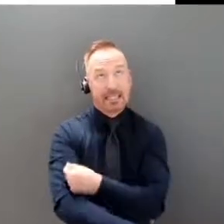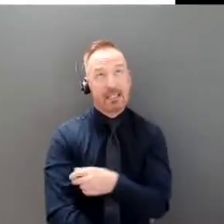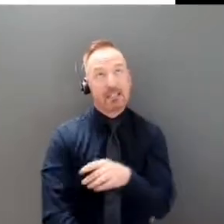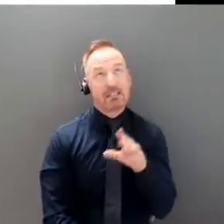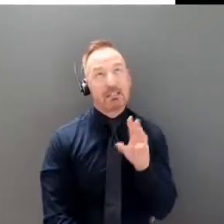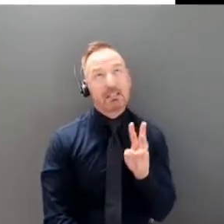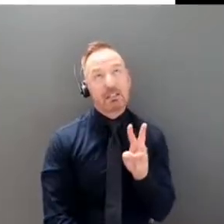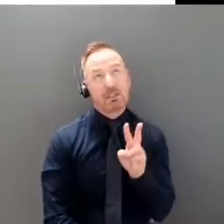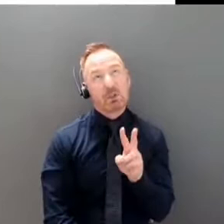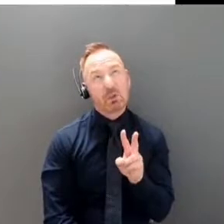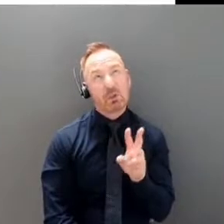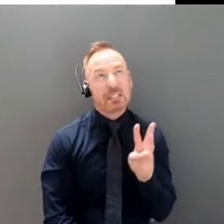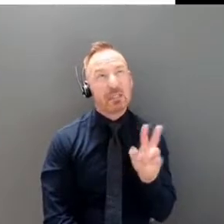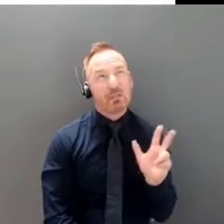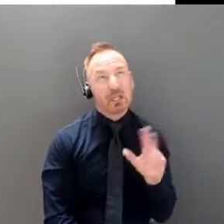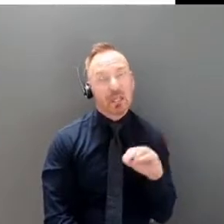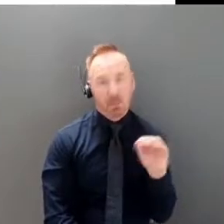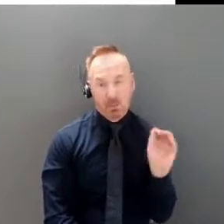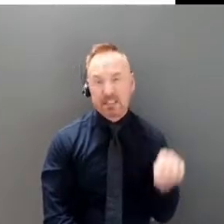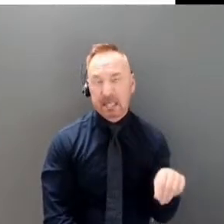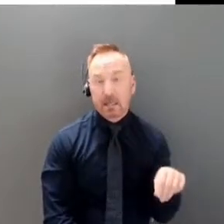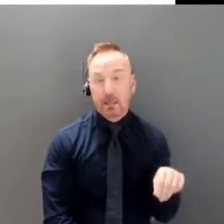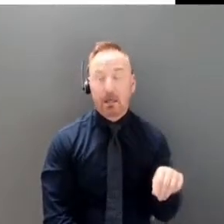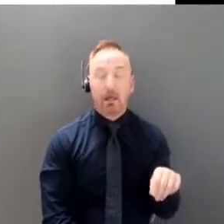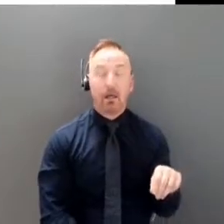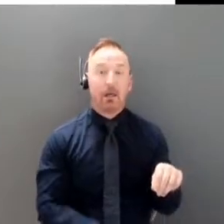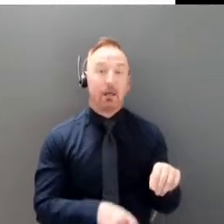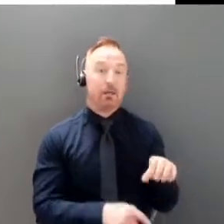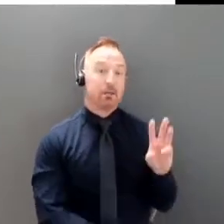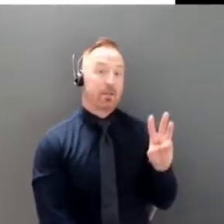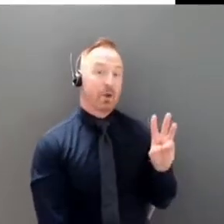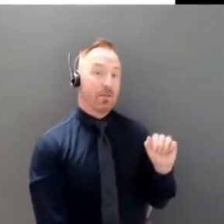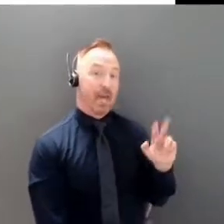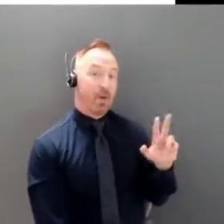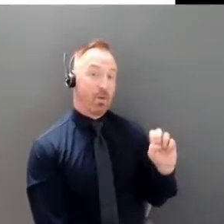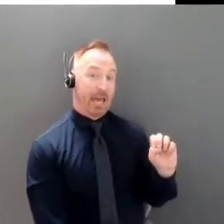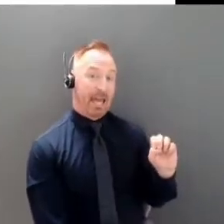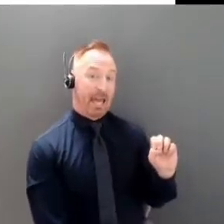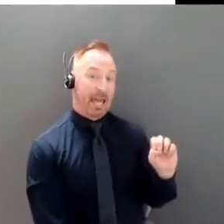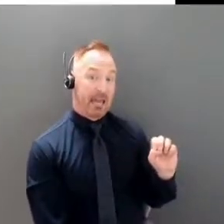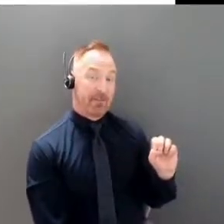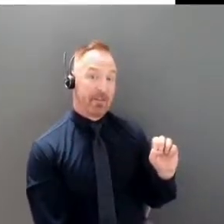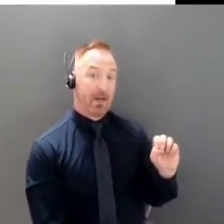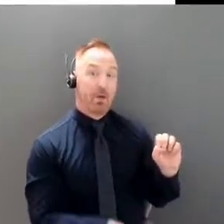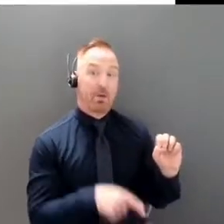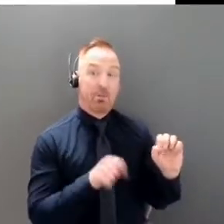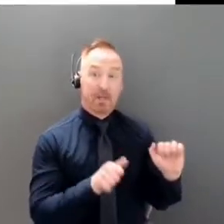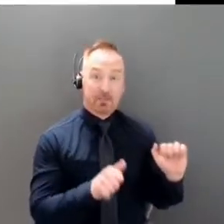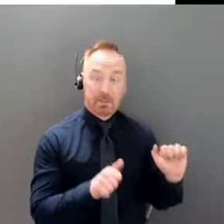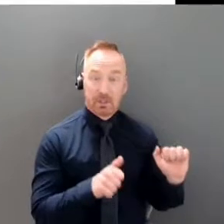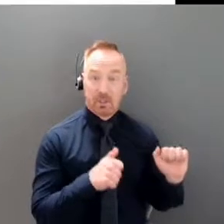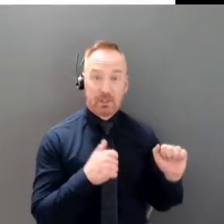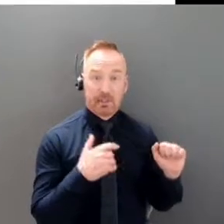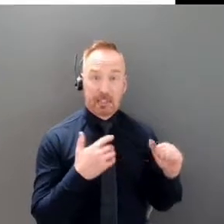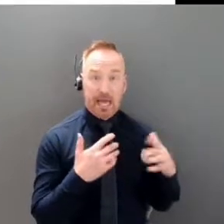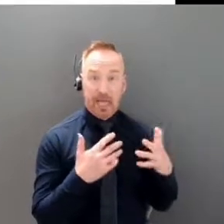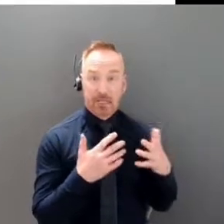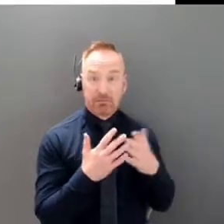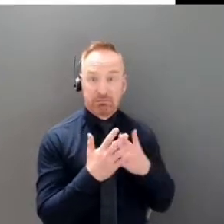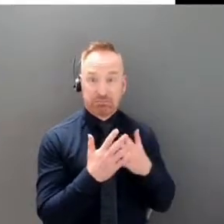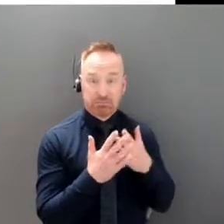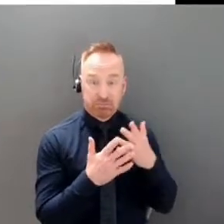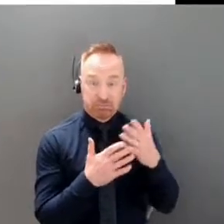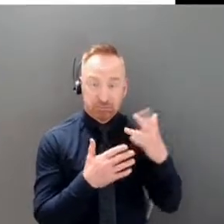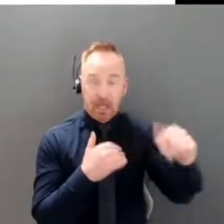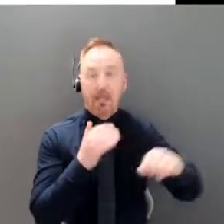would see a wave that gradually would work its way through. Of course this would be with contact tracing and the